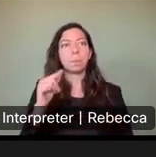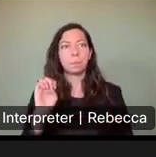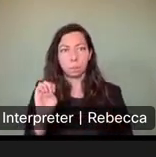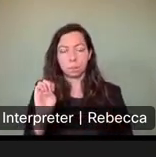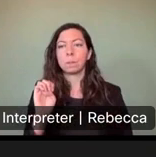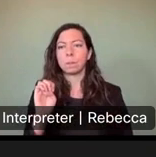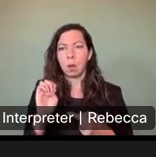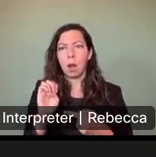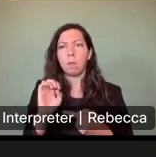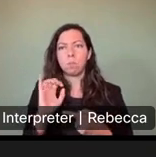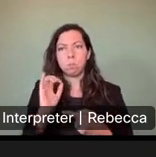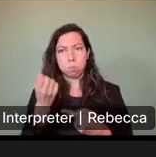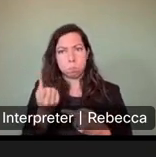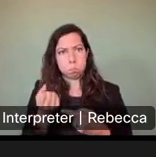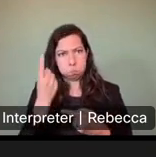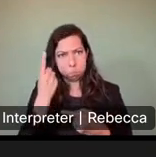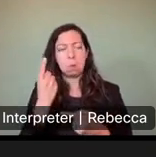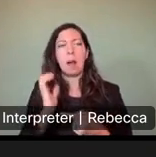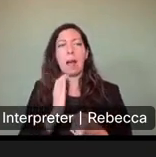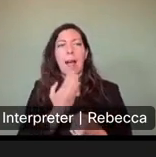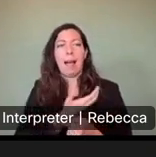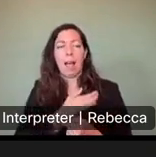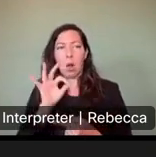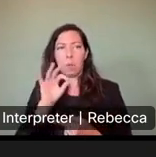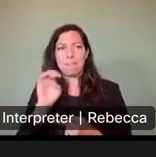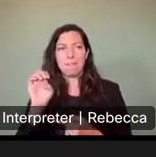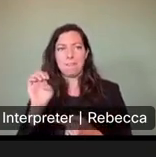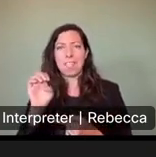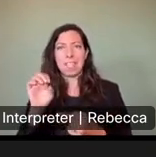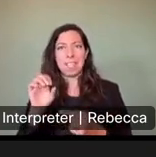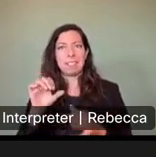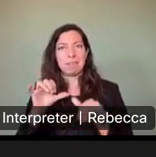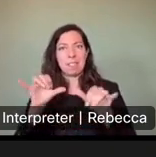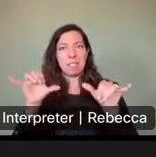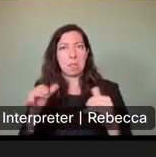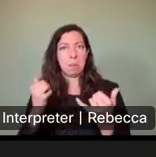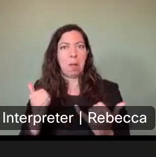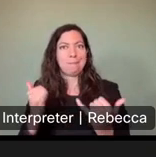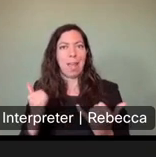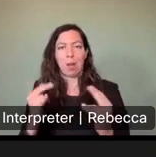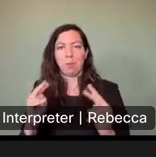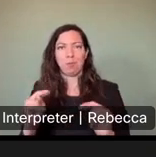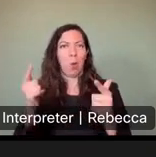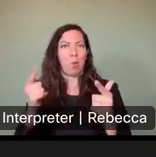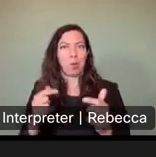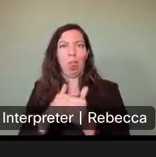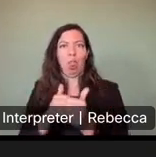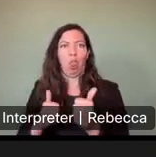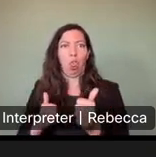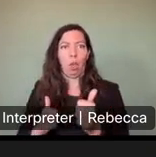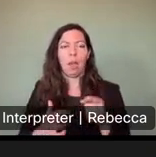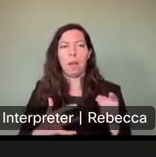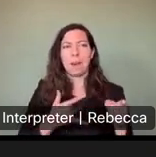on understanding the current fee structure doesn't meet current costs and modernization goals. But your benchmark presentations are off.